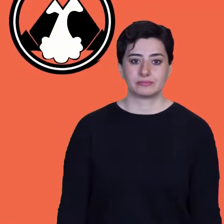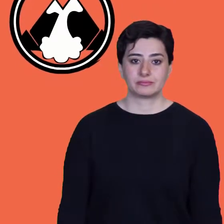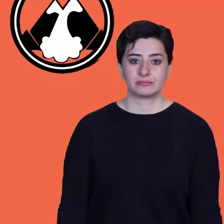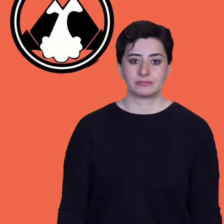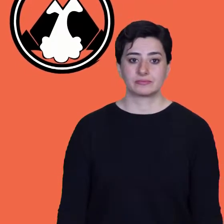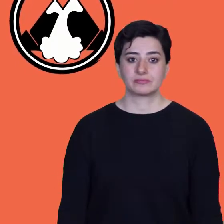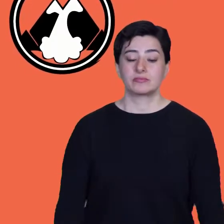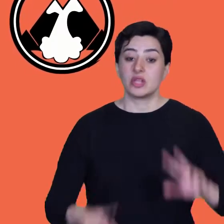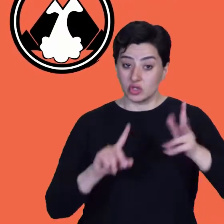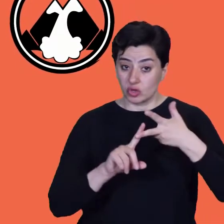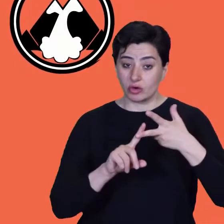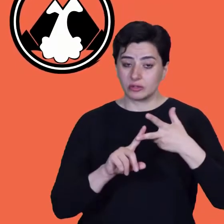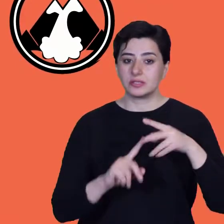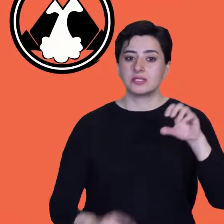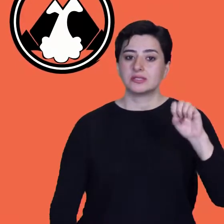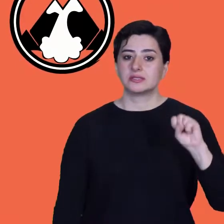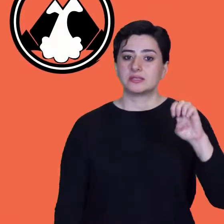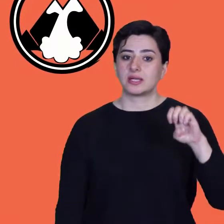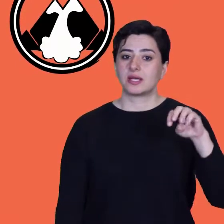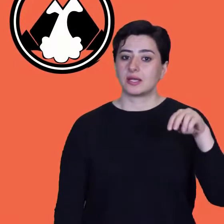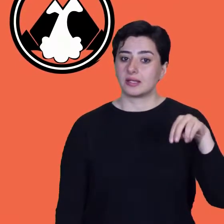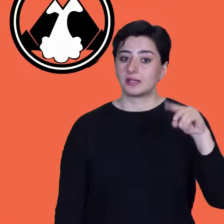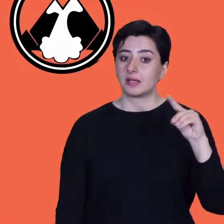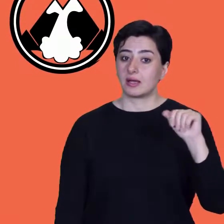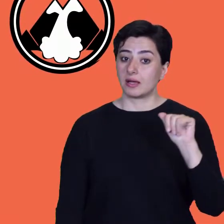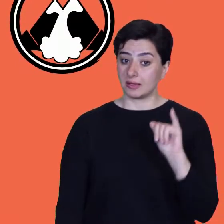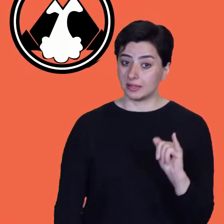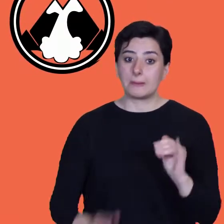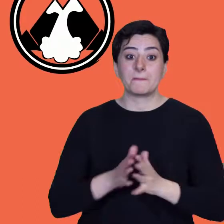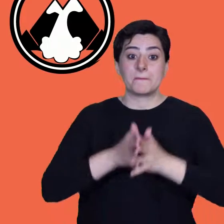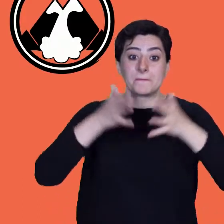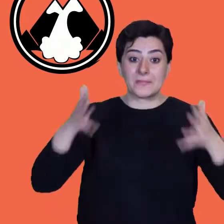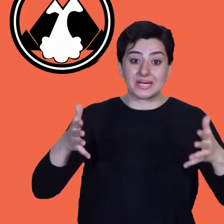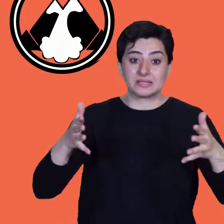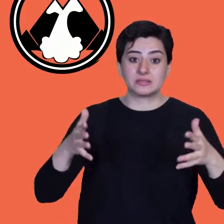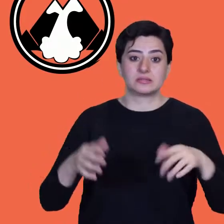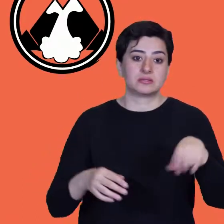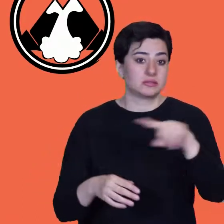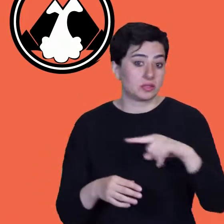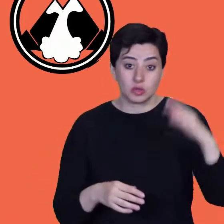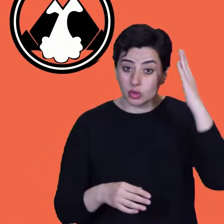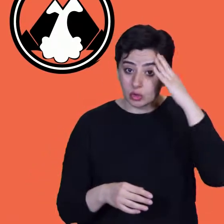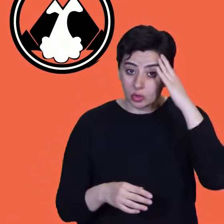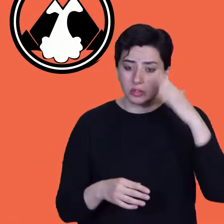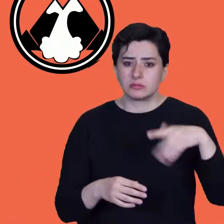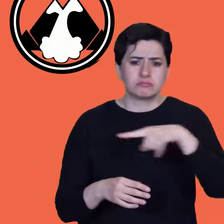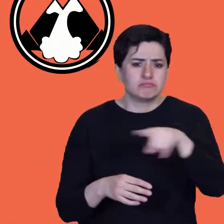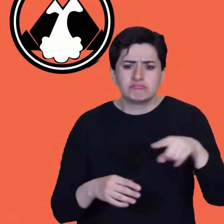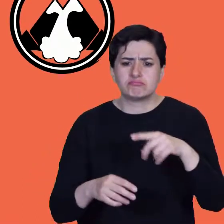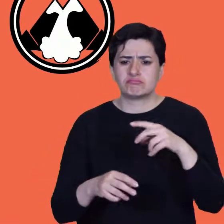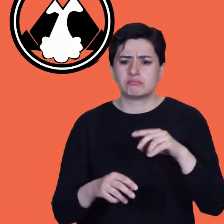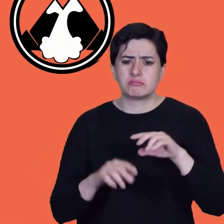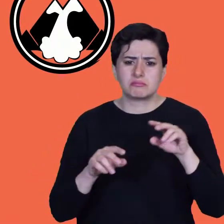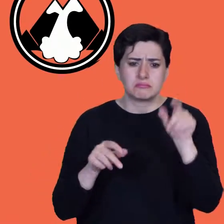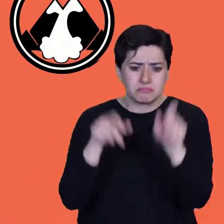them. Third, the Sendai framework talks about a bigger range of hazards. As we know, hazards can be natural or